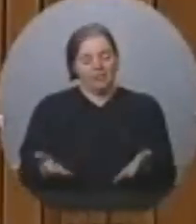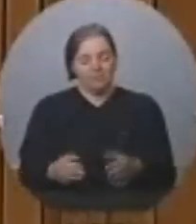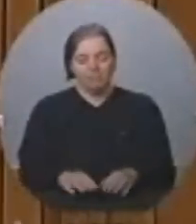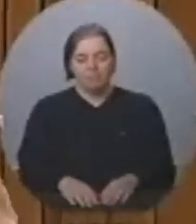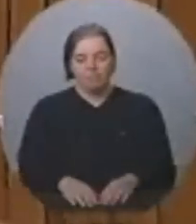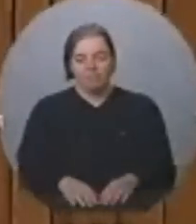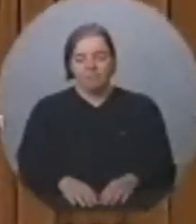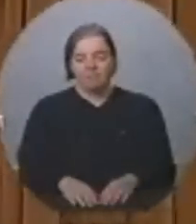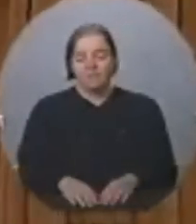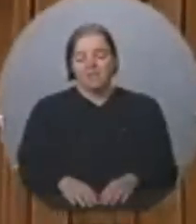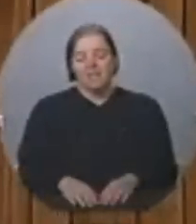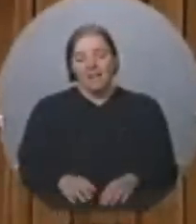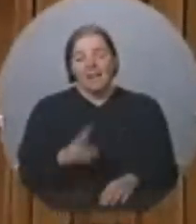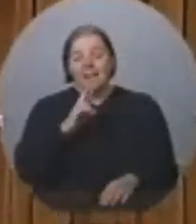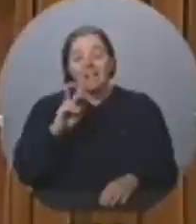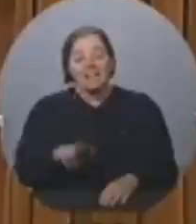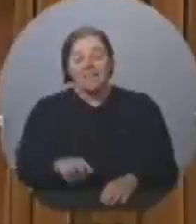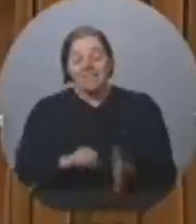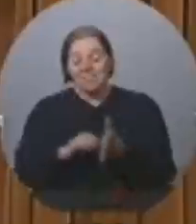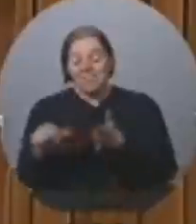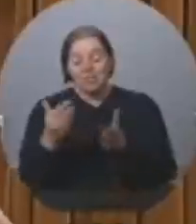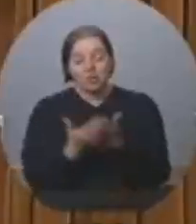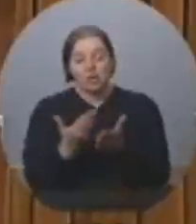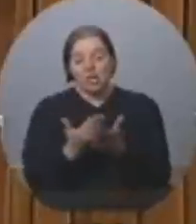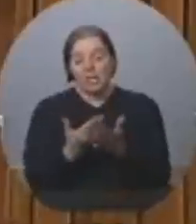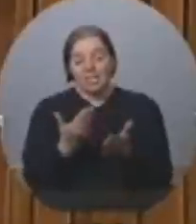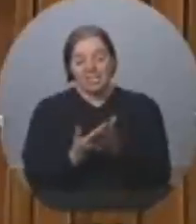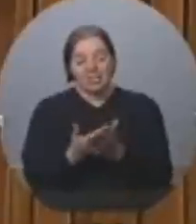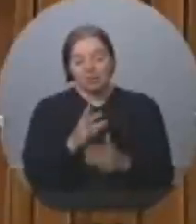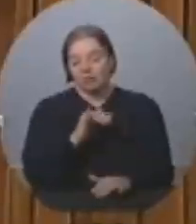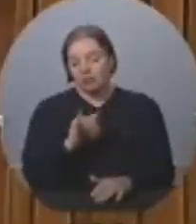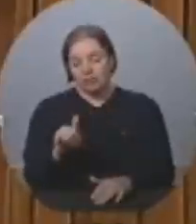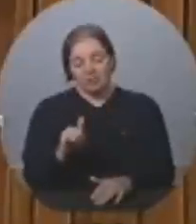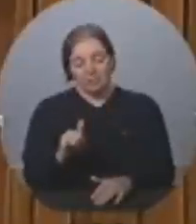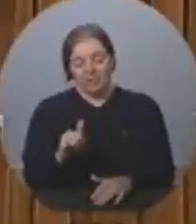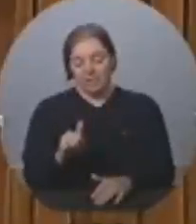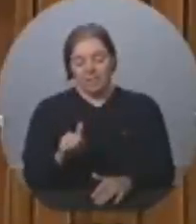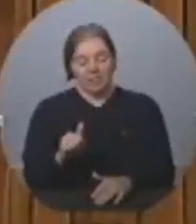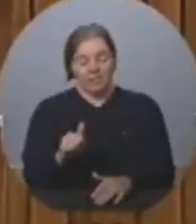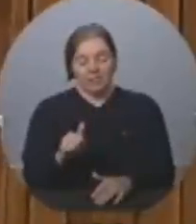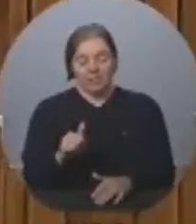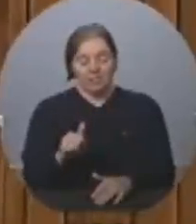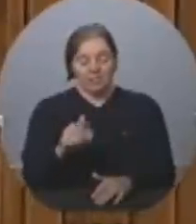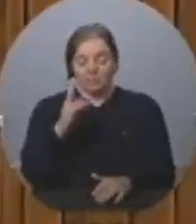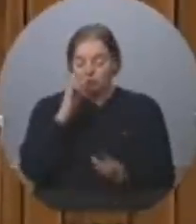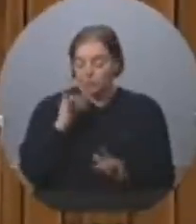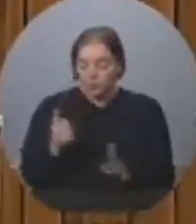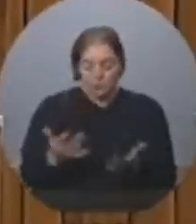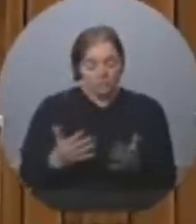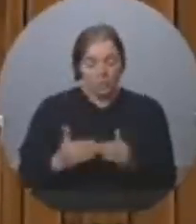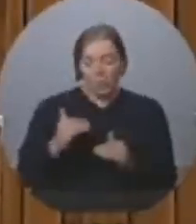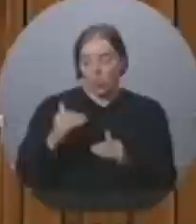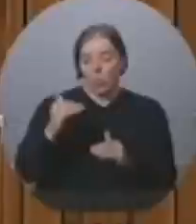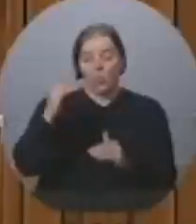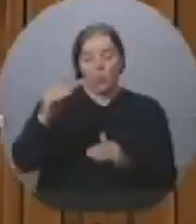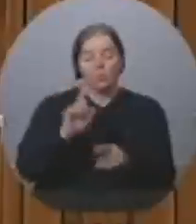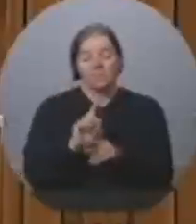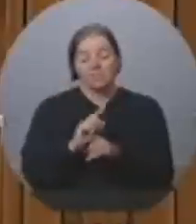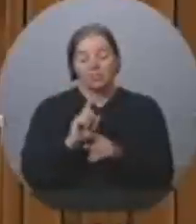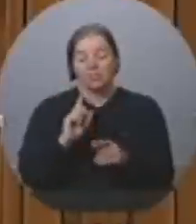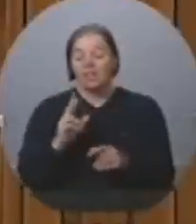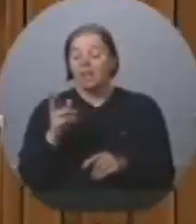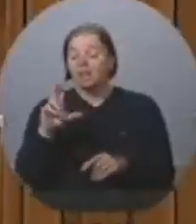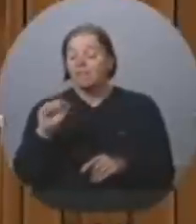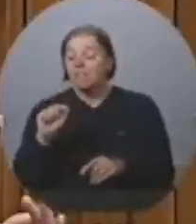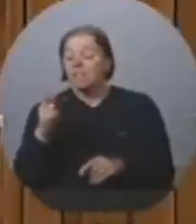has to the reality that the school fees have never been as high as as in 2013. The student will